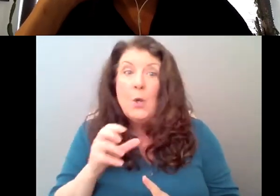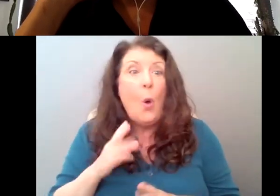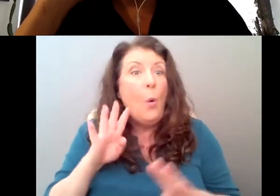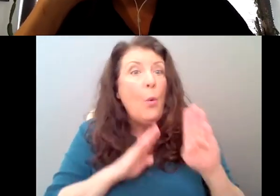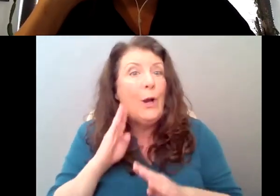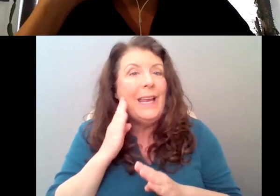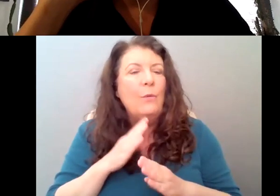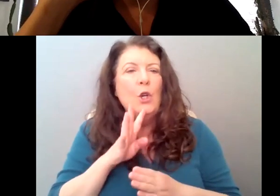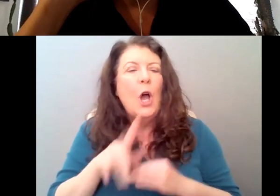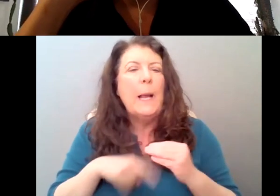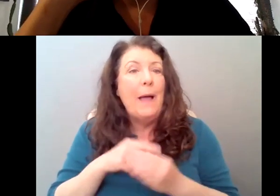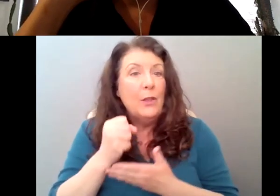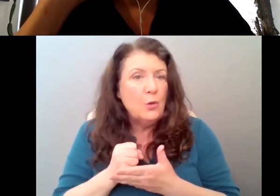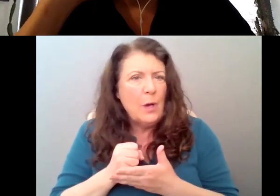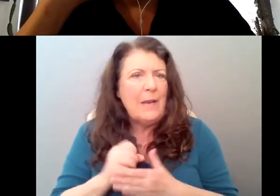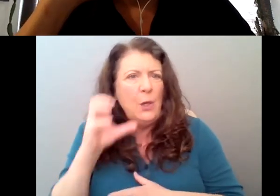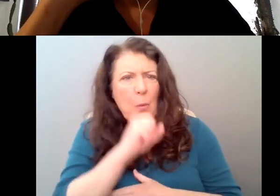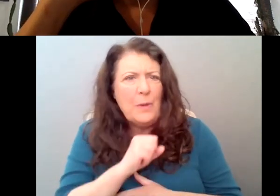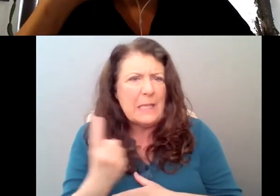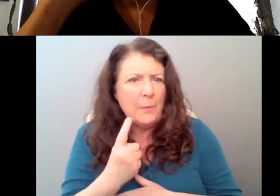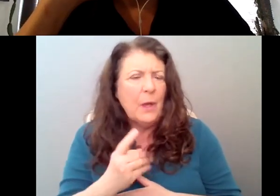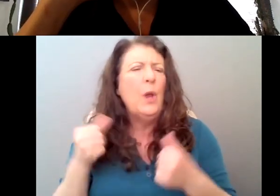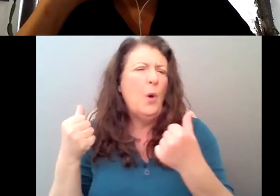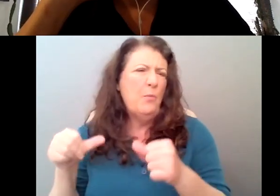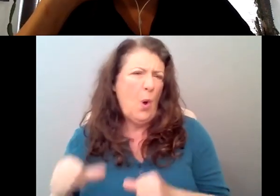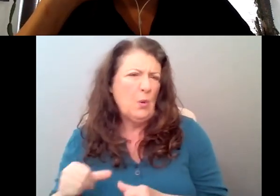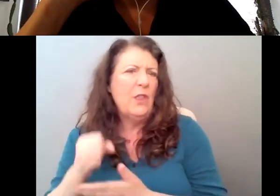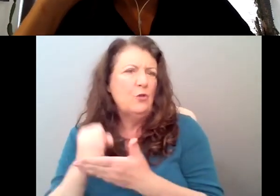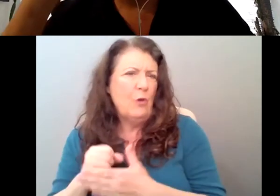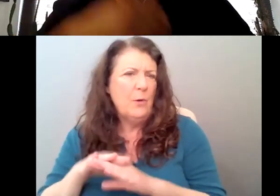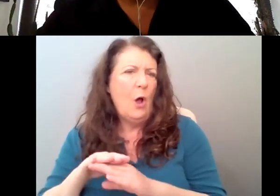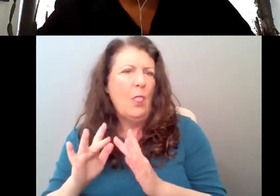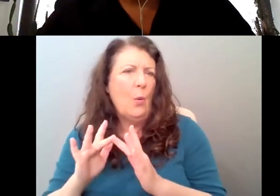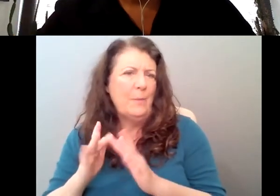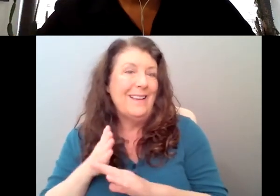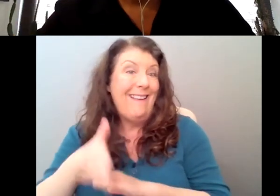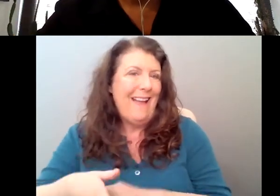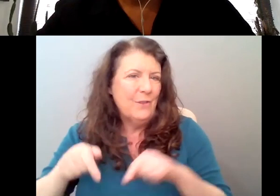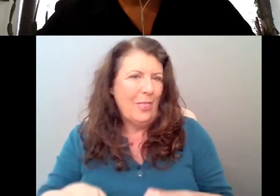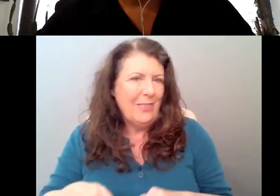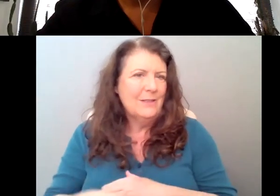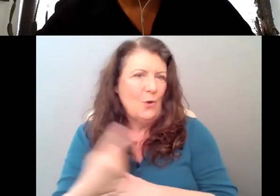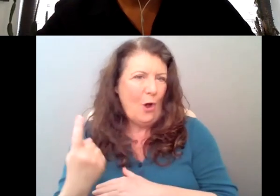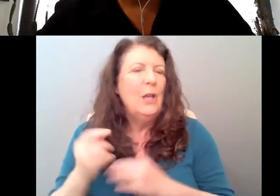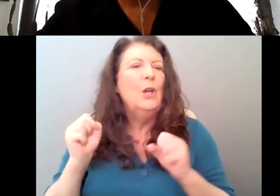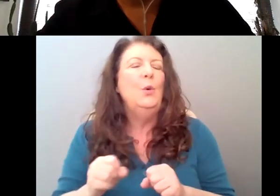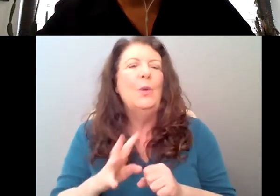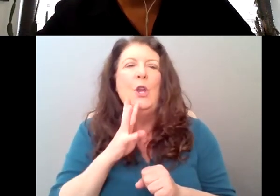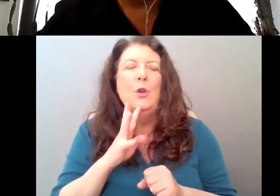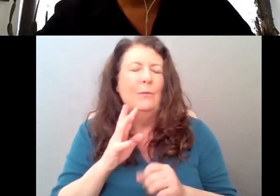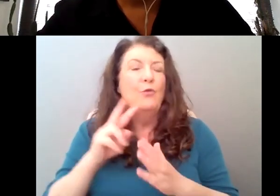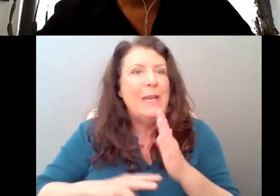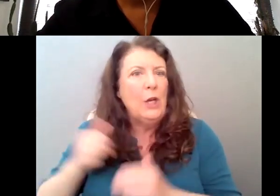something. We're actually going to post the script on our website after the talk, so you can read it and catch up on anything